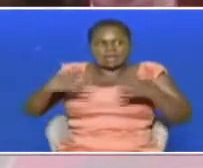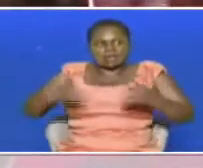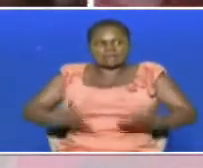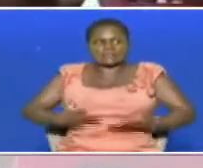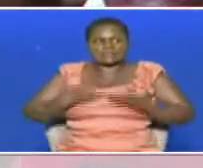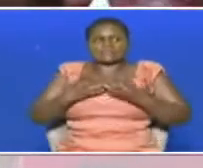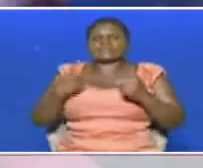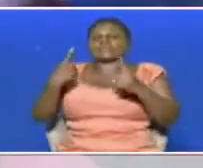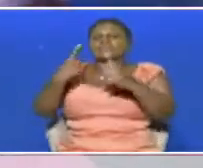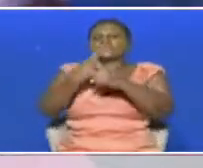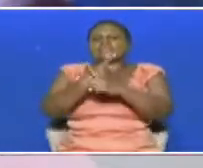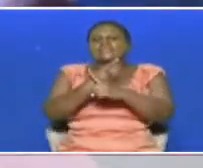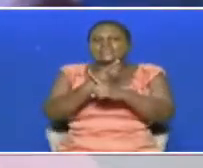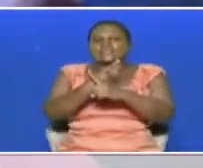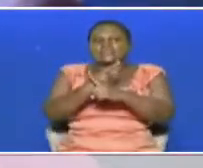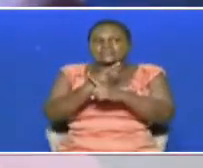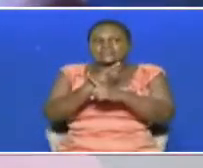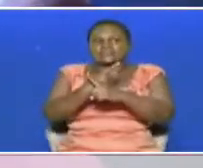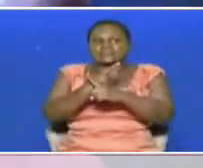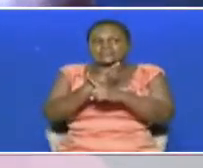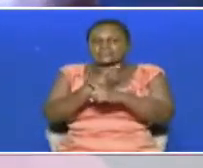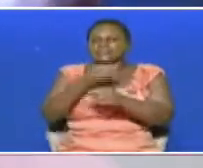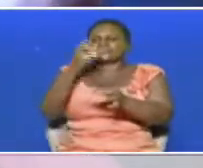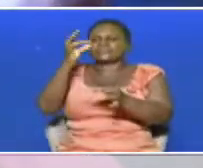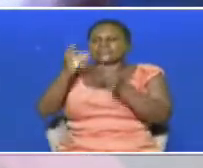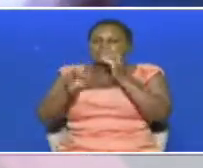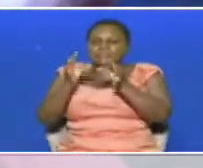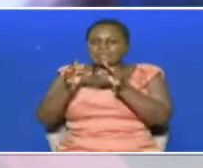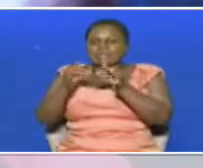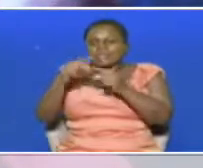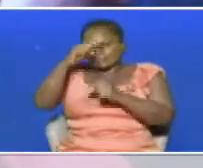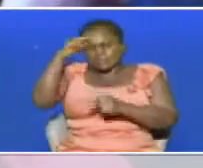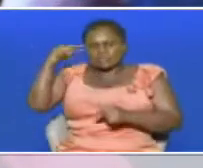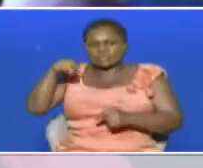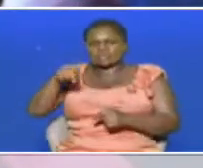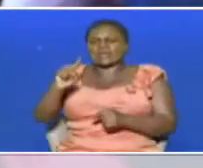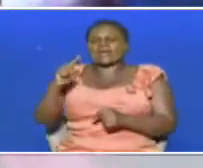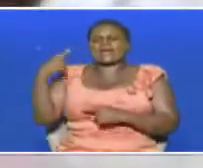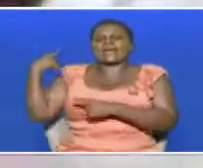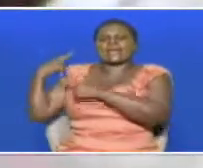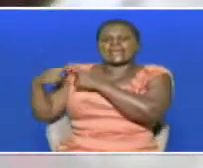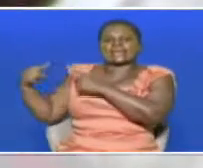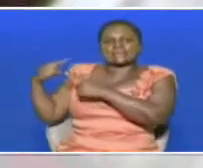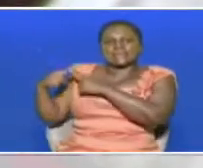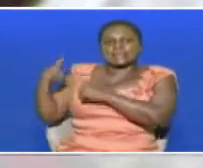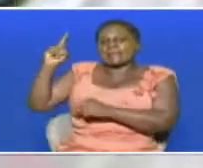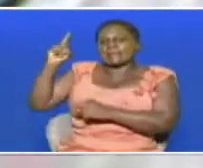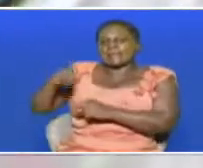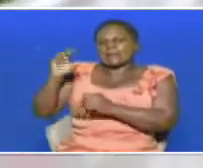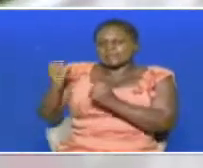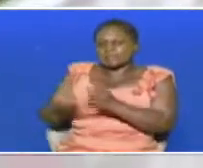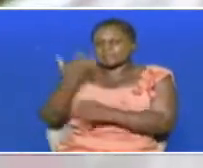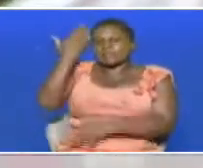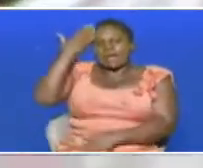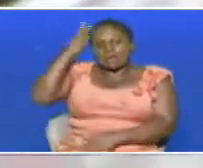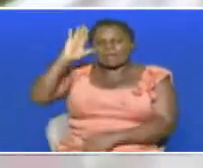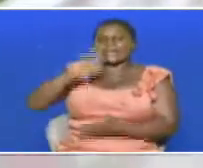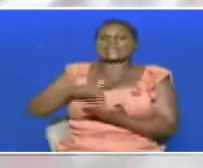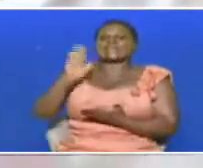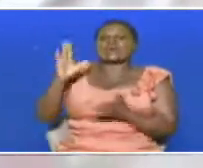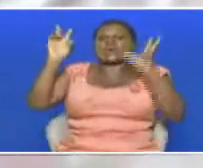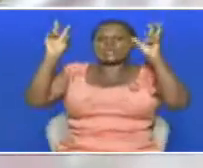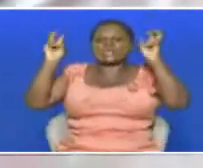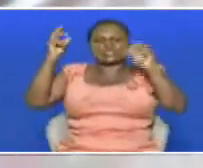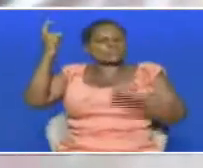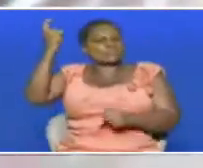expression could be lucky depend because of what they are actually going through. We need to create more awareness on